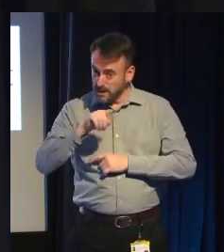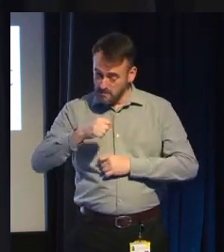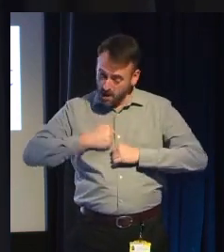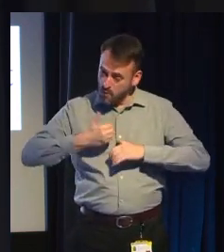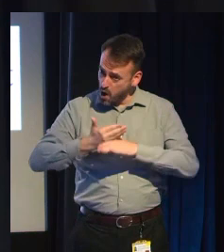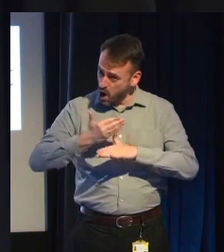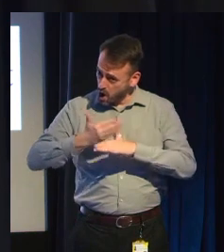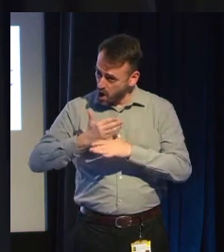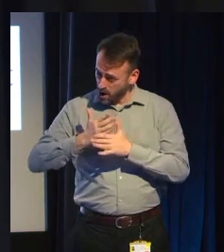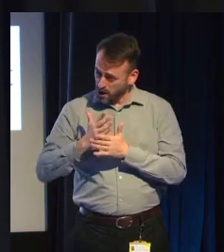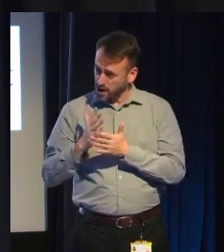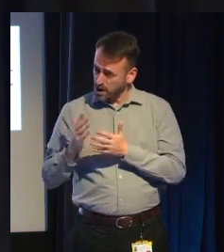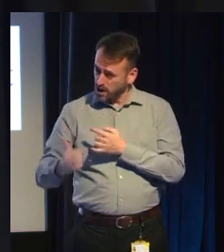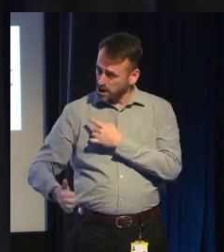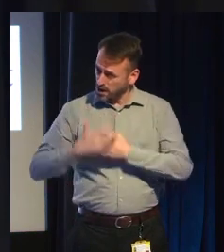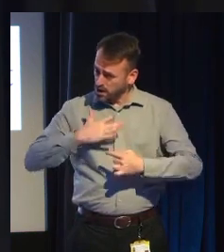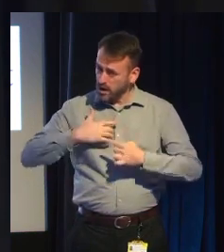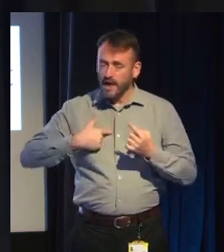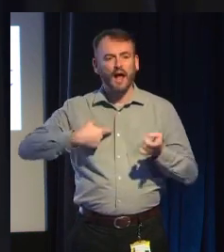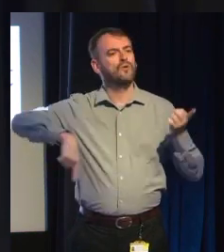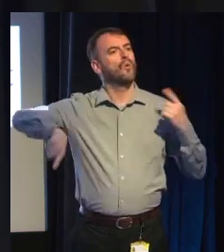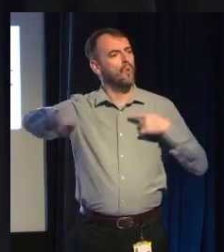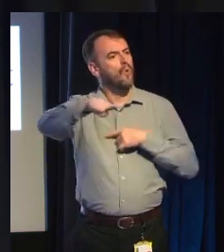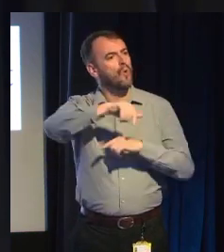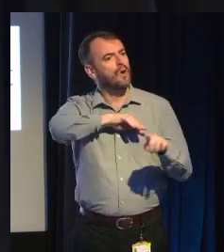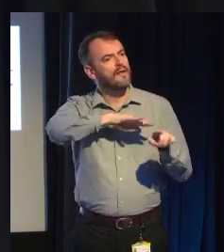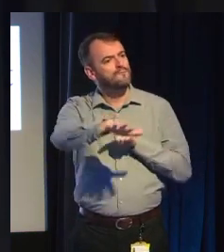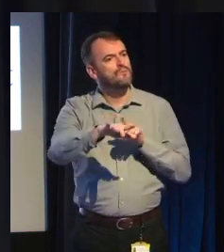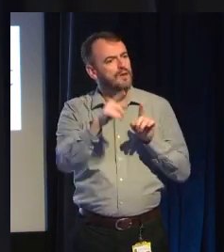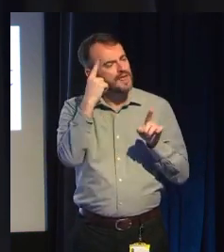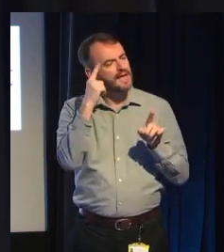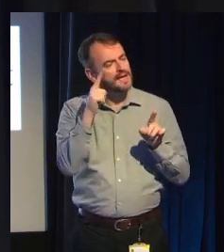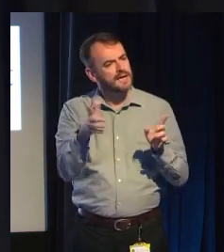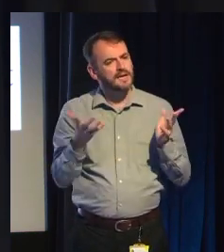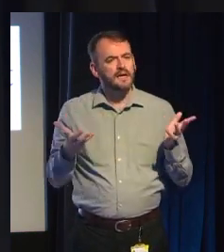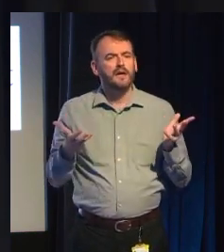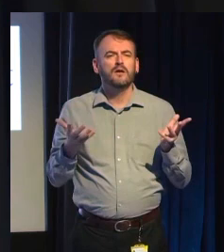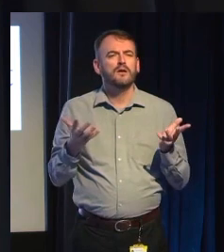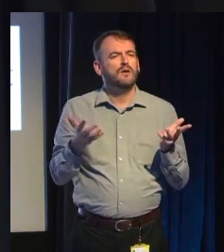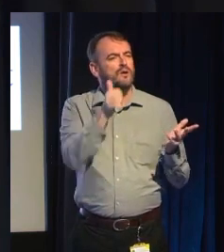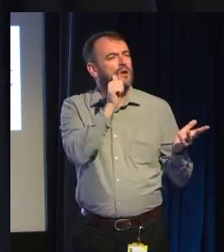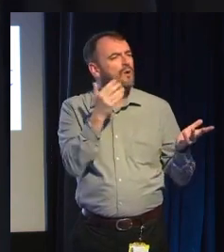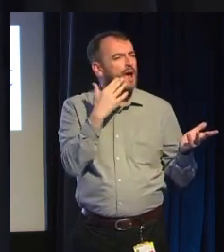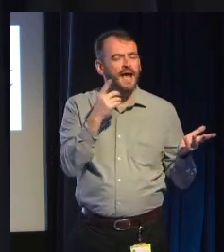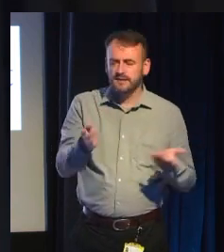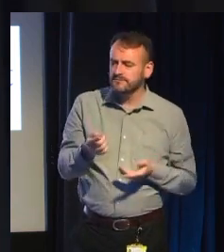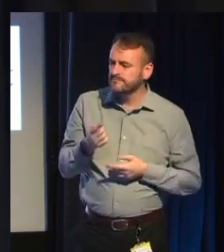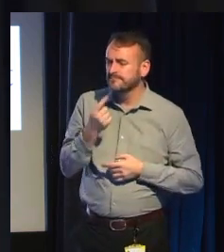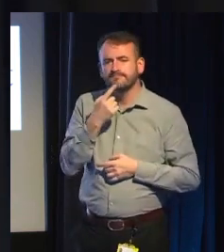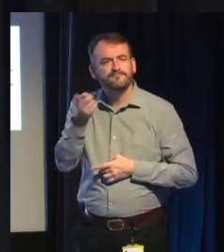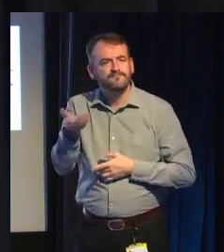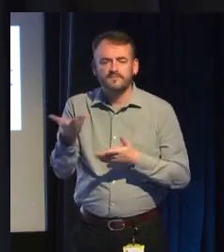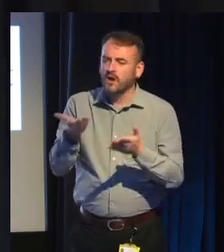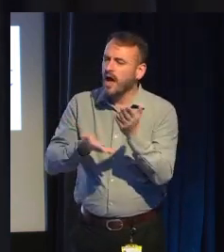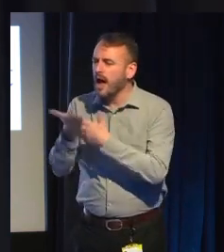I suspect it's had an effect on us all, even on the basic level of the response you get when you admit to someone at a dinner party or a barbecue